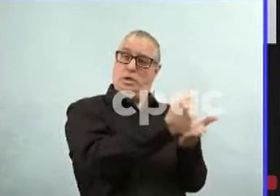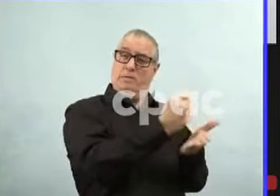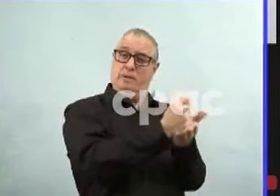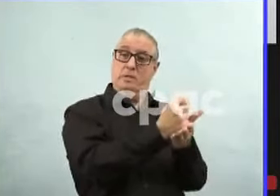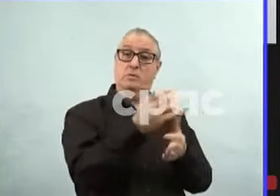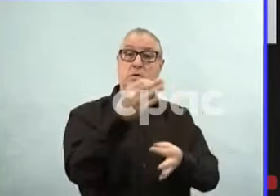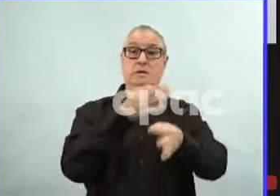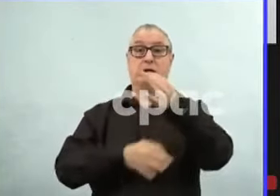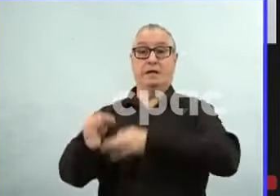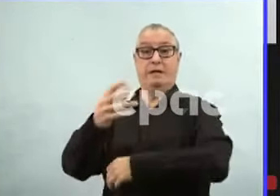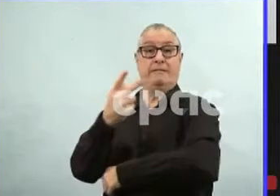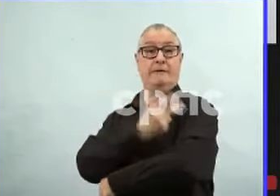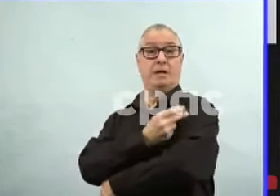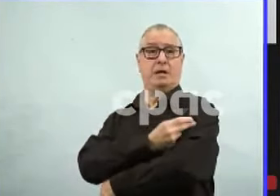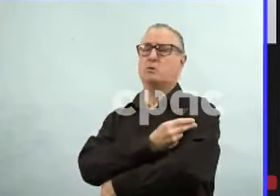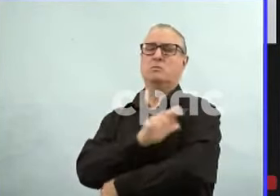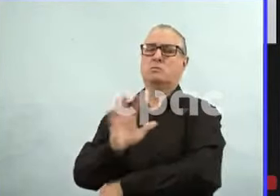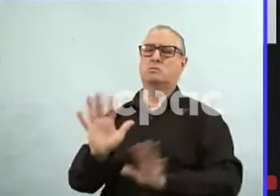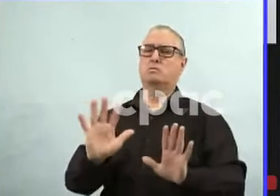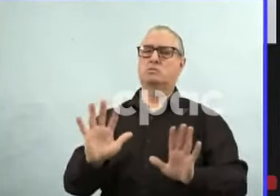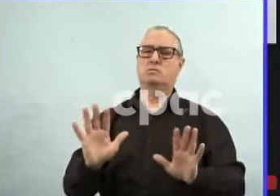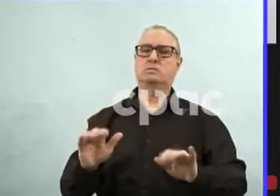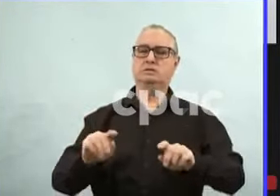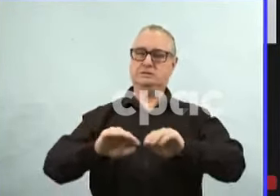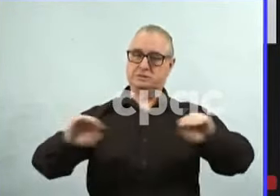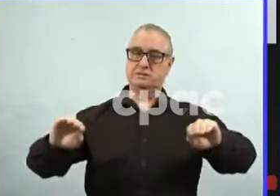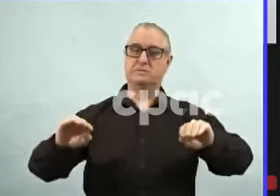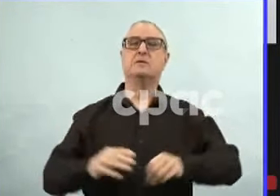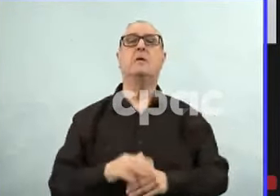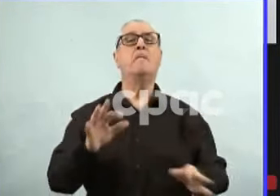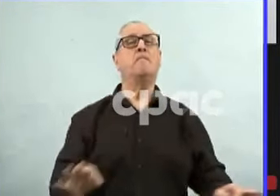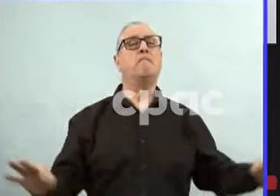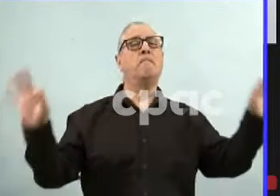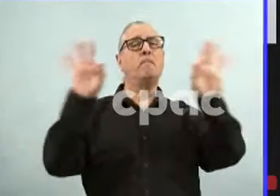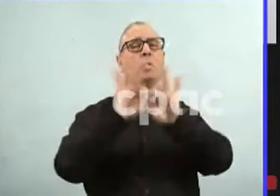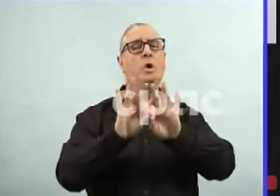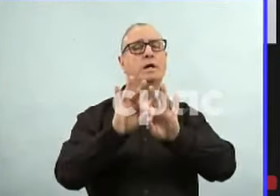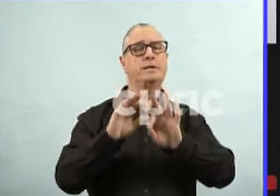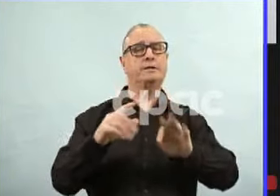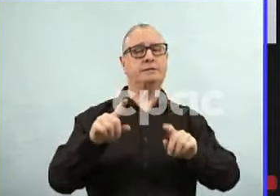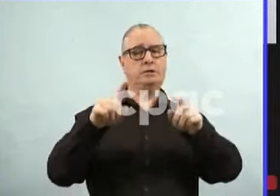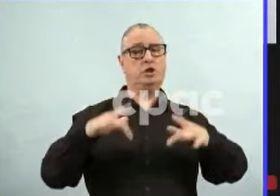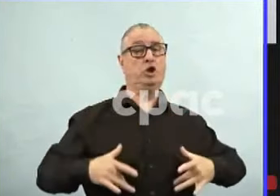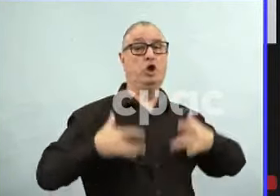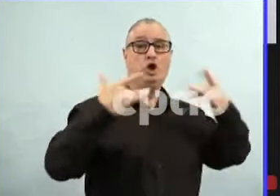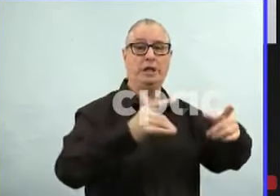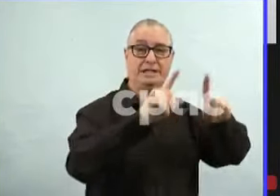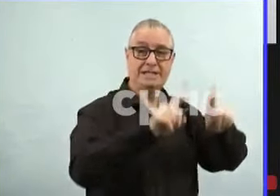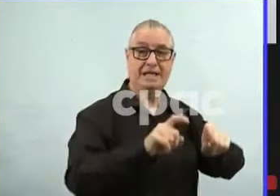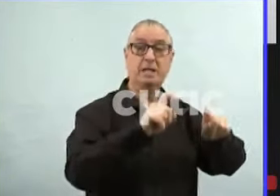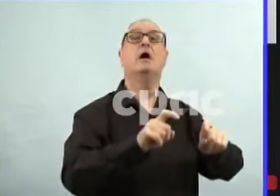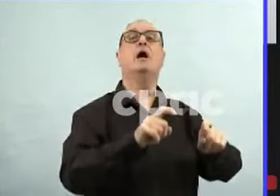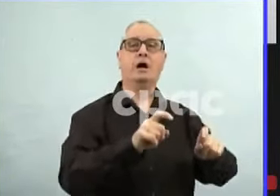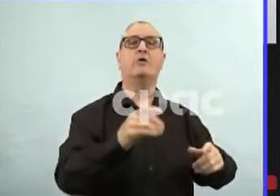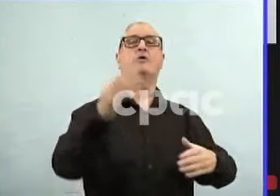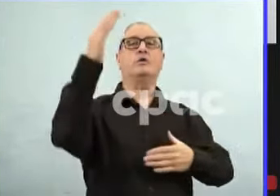Early testing is key, as treatment must begin within five to seven days of symptoms developing.